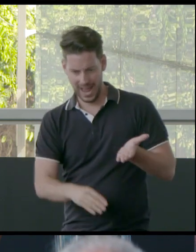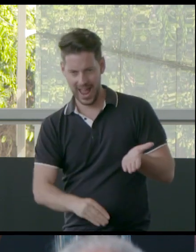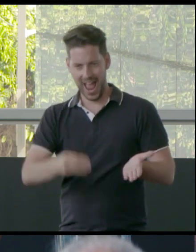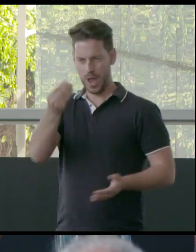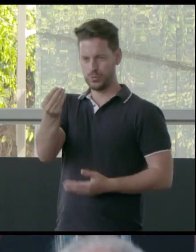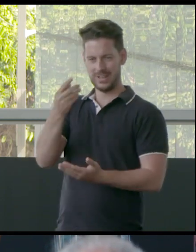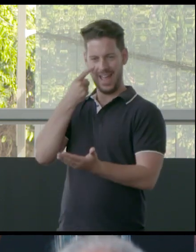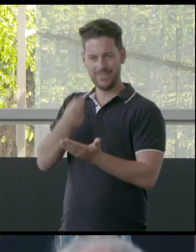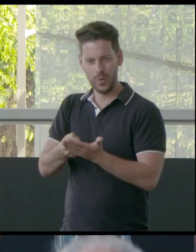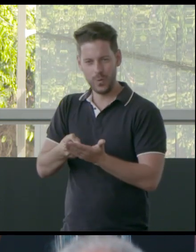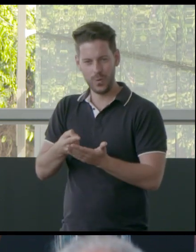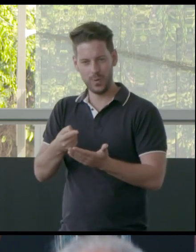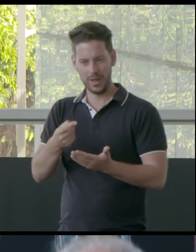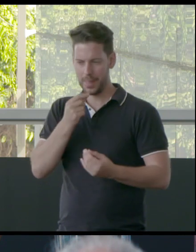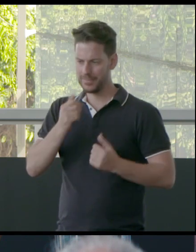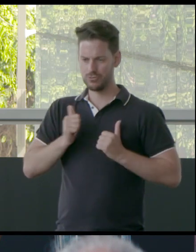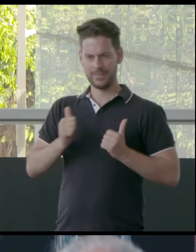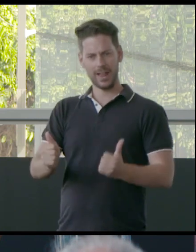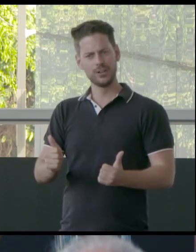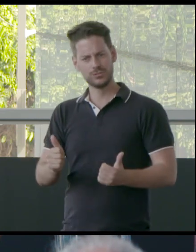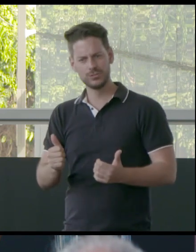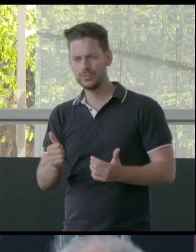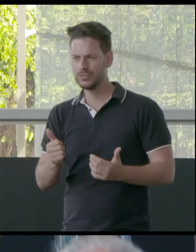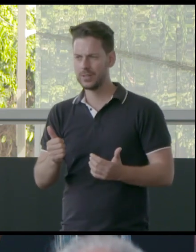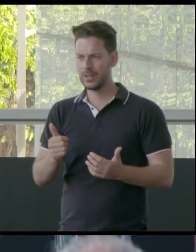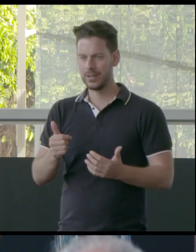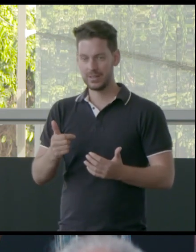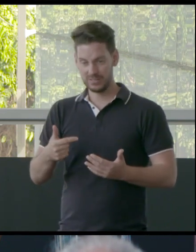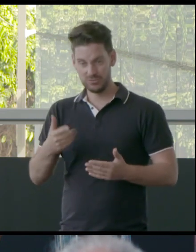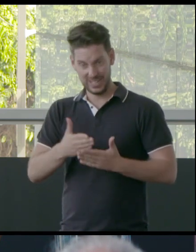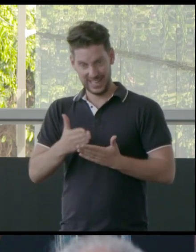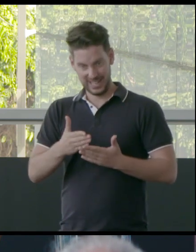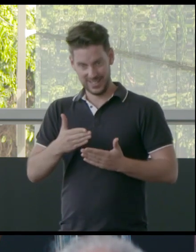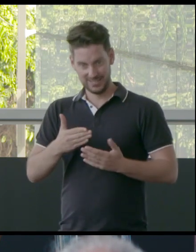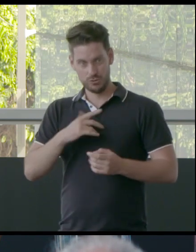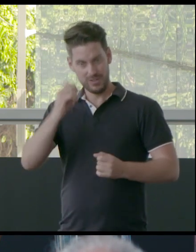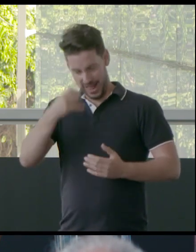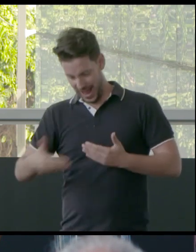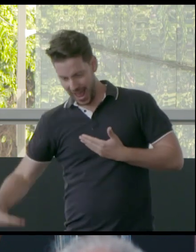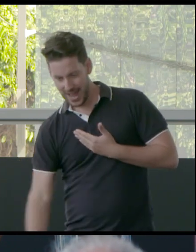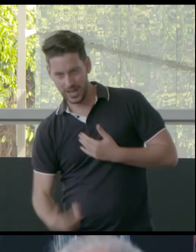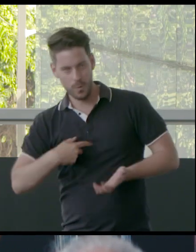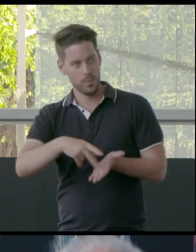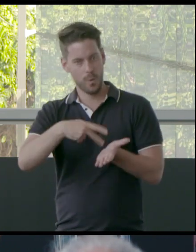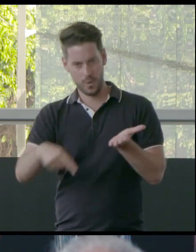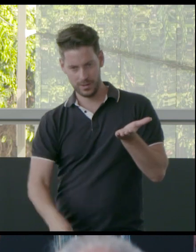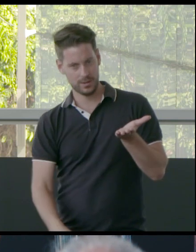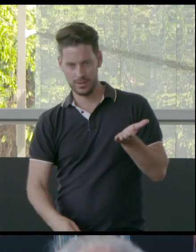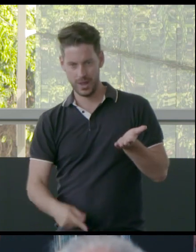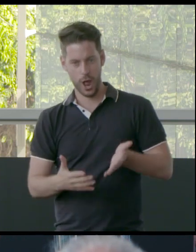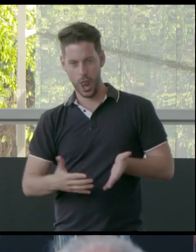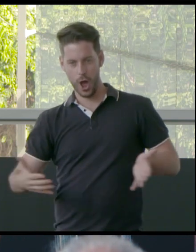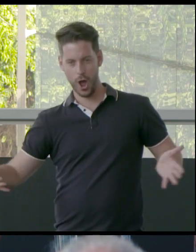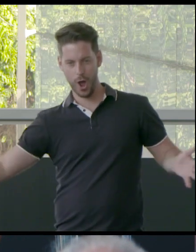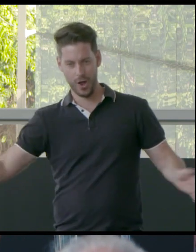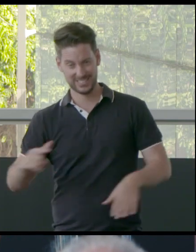that and have a bit of a revelation that underneath us is a really long